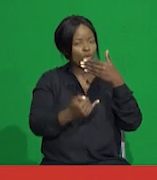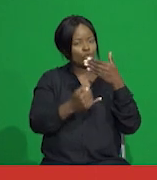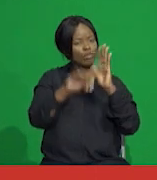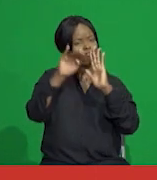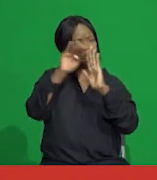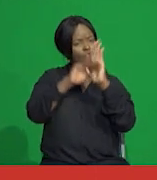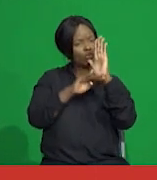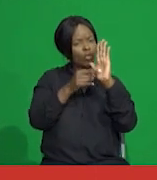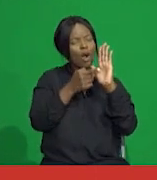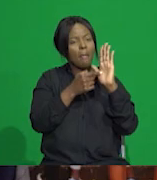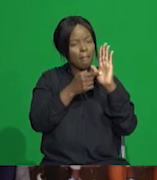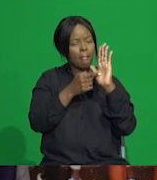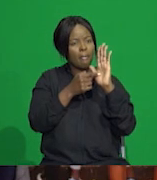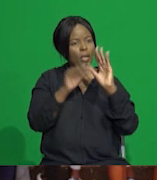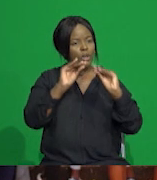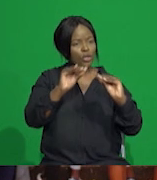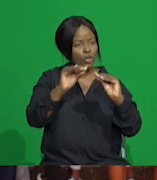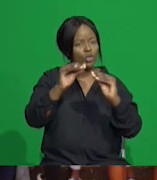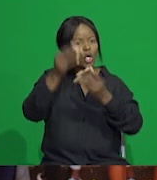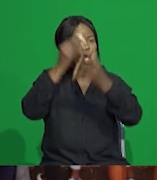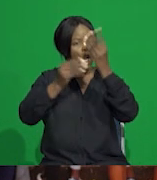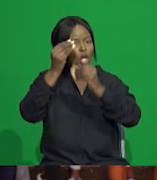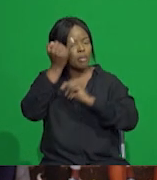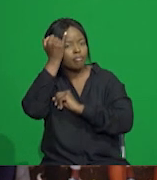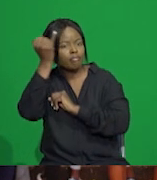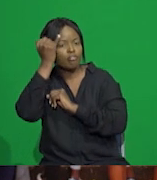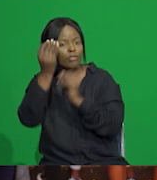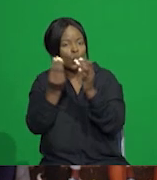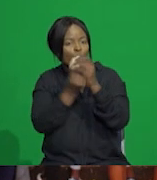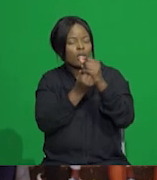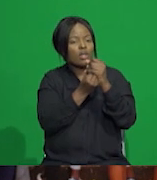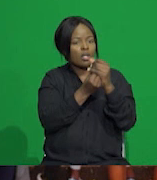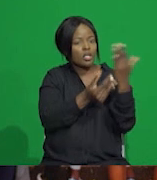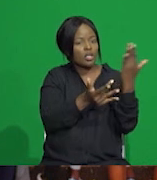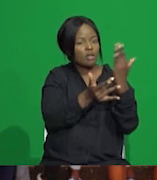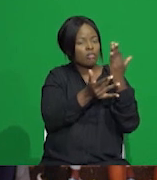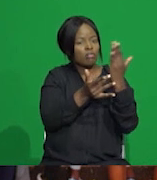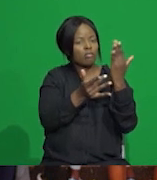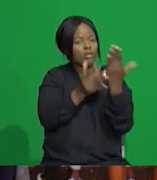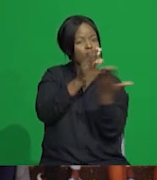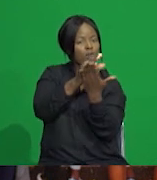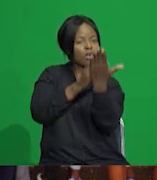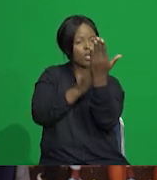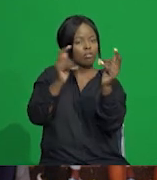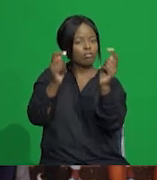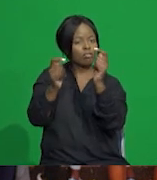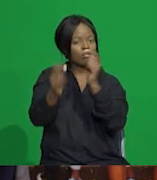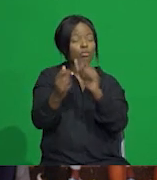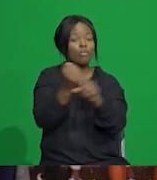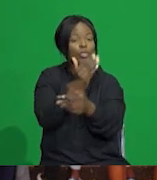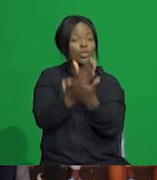to promote innovative teaching and learning alongside digital and curriculum transformation towards enriching students'